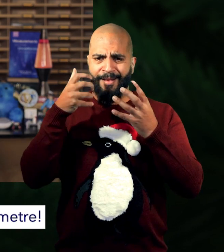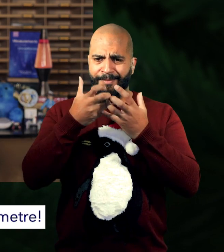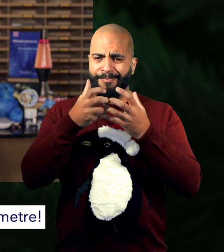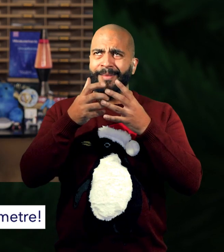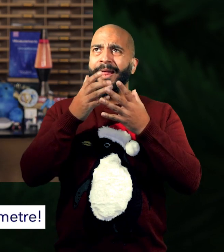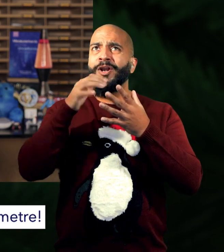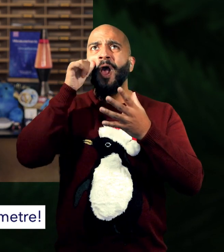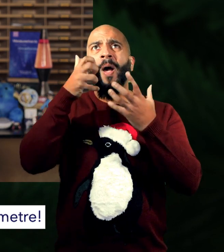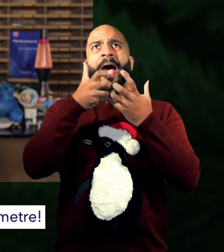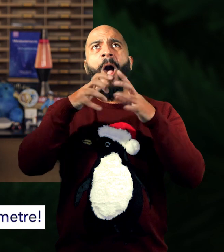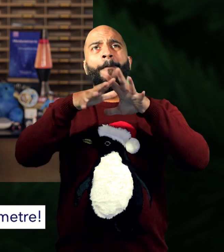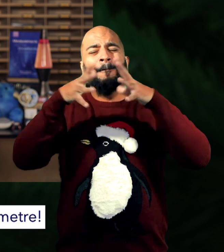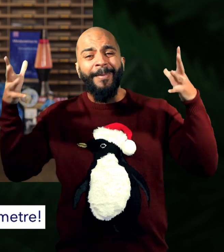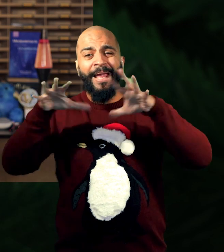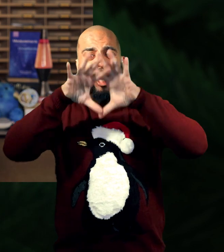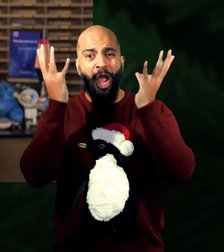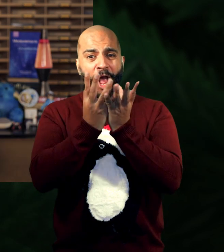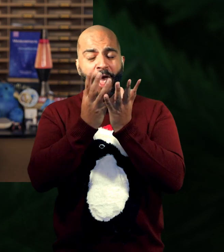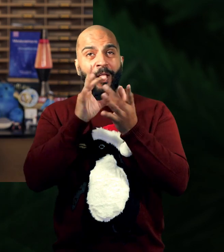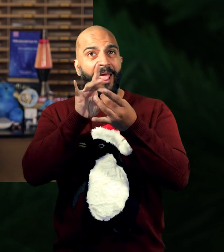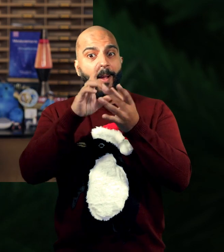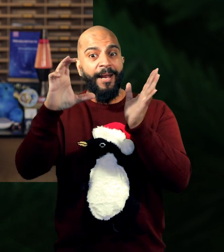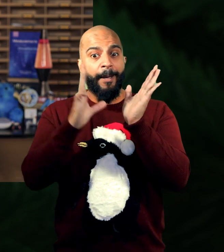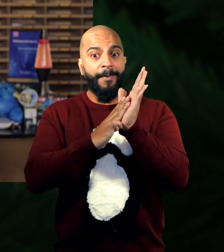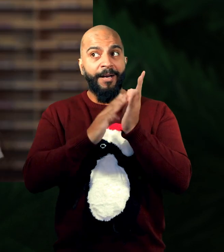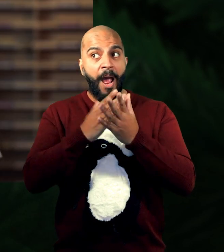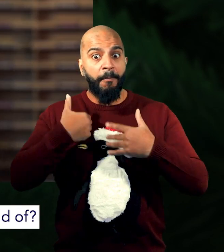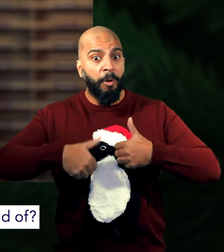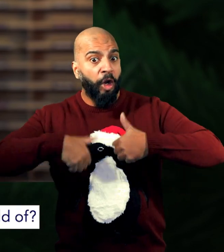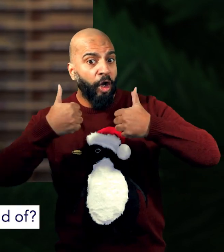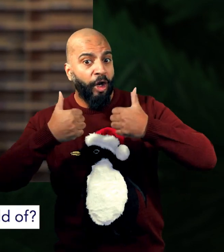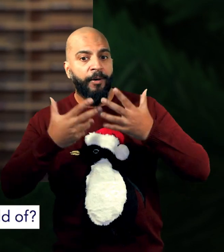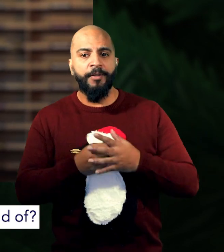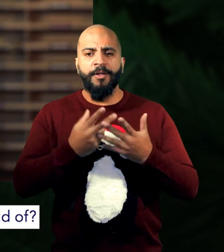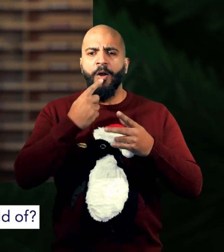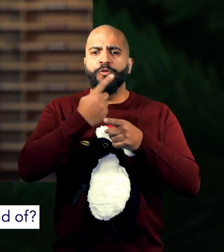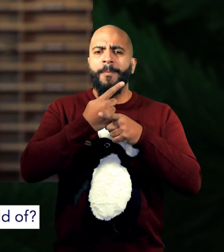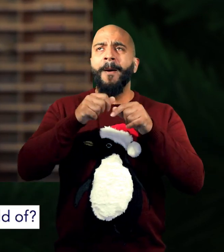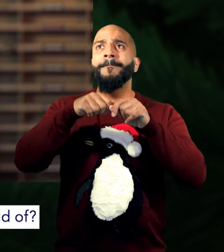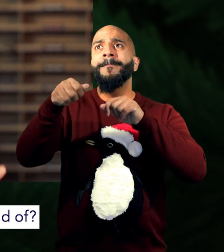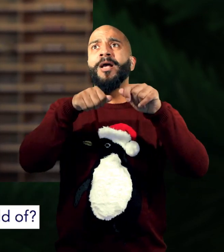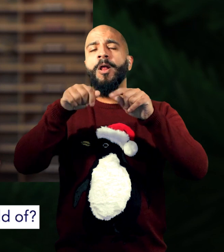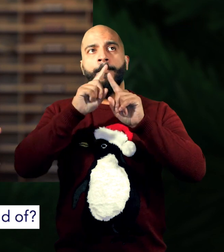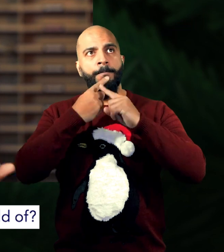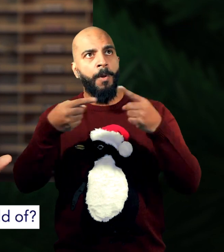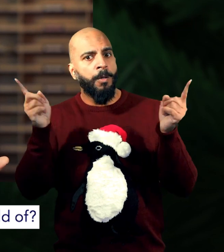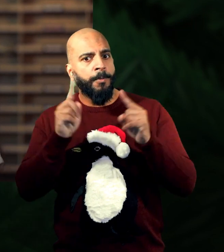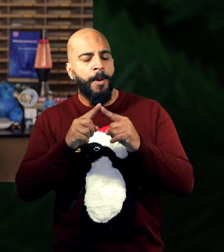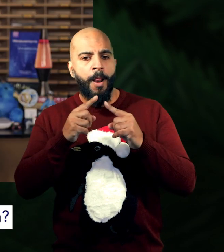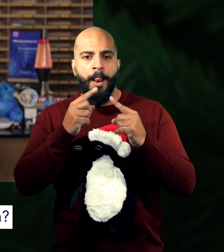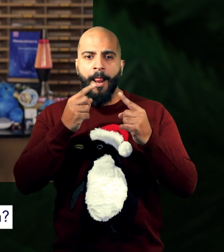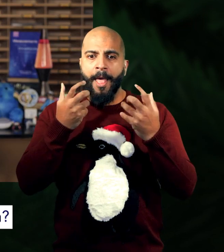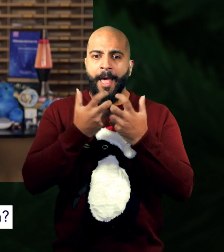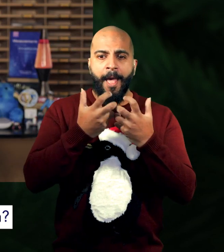earth's exact size down to the centimetre. We're good at that. But what about measuring things that we can't get hold of?